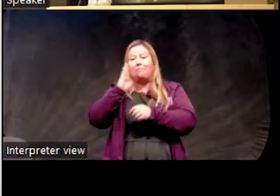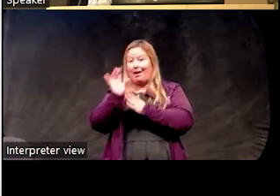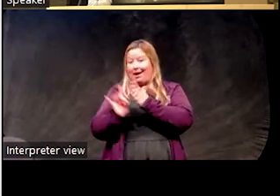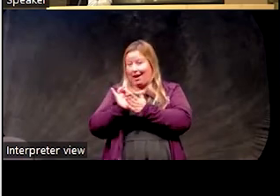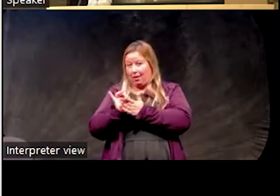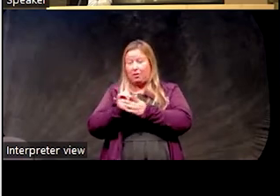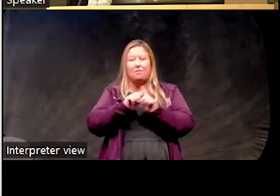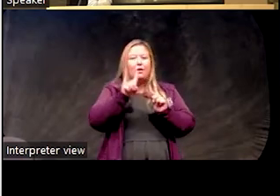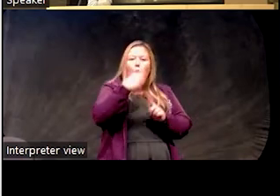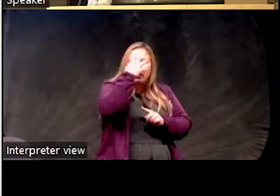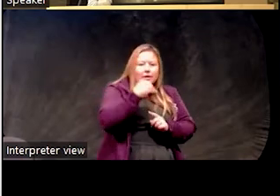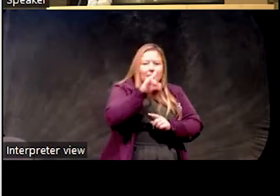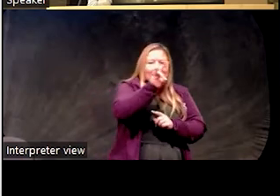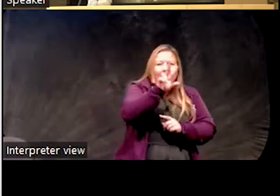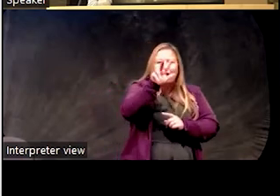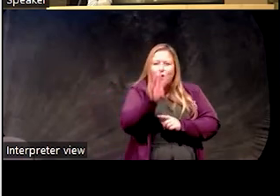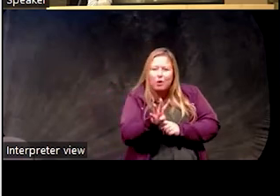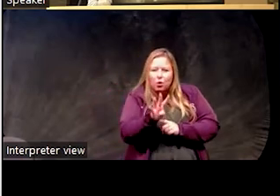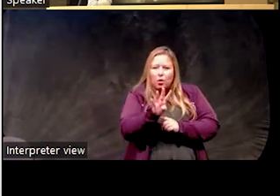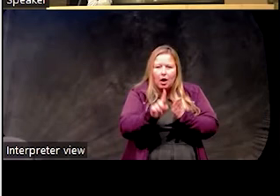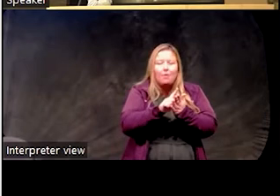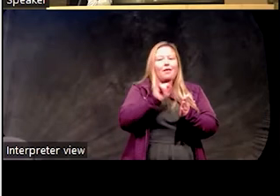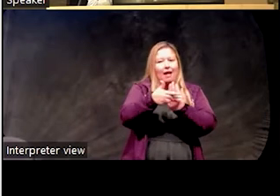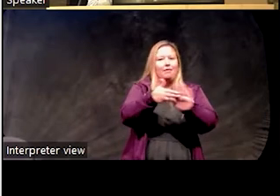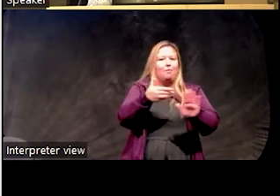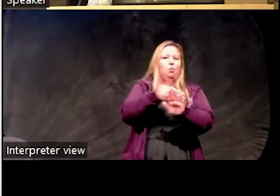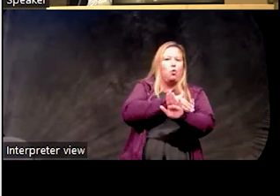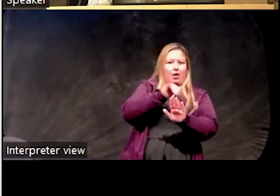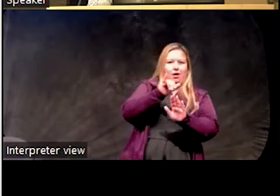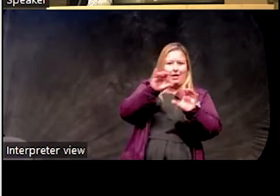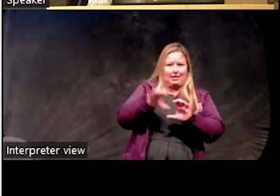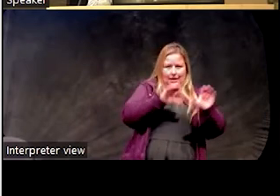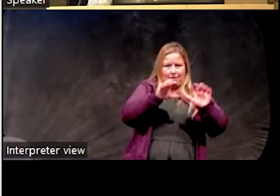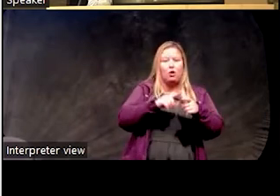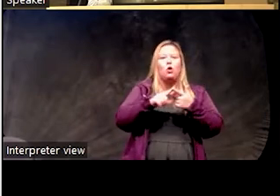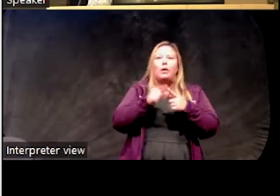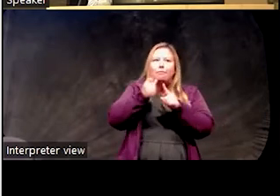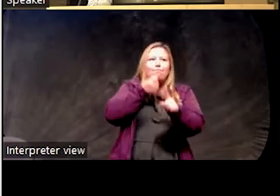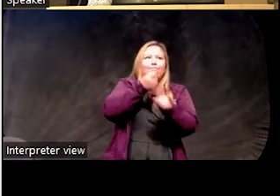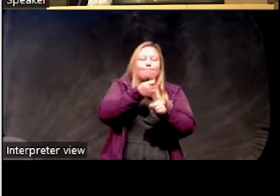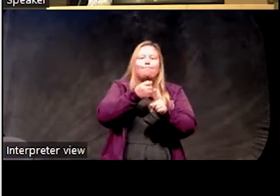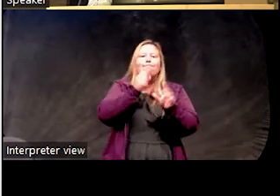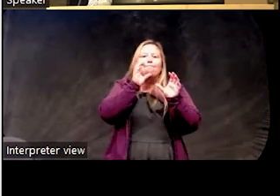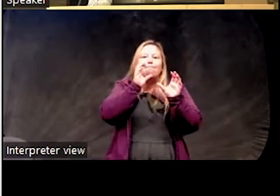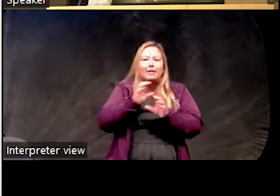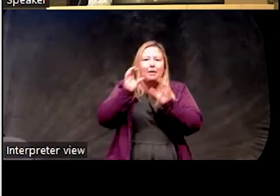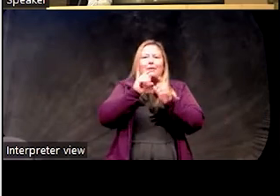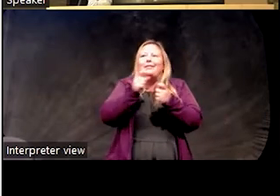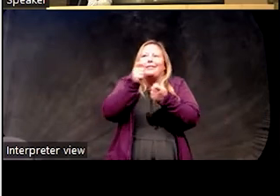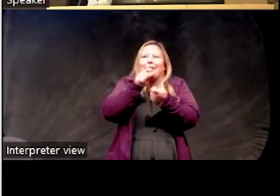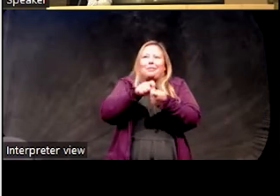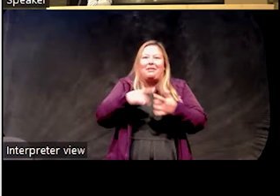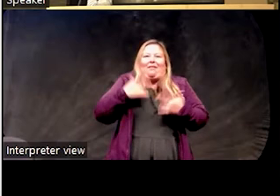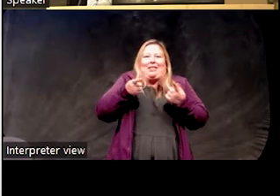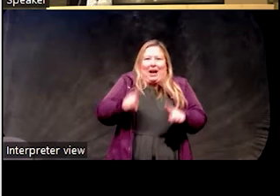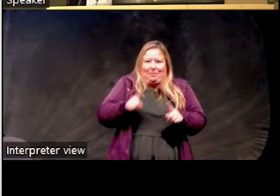seven and three quarters hours. That's at pre-insomnia. With acute insomnia, there's some type of precipitating factor, some